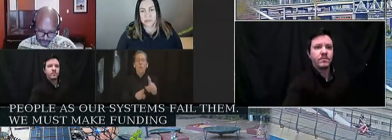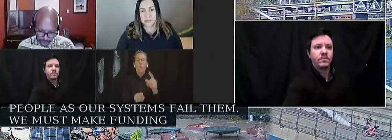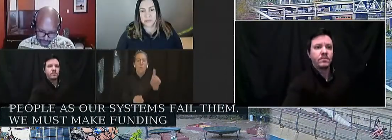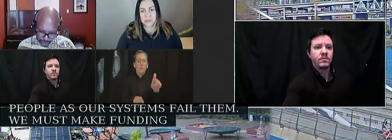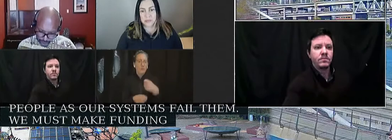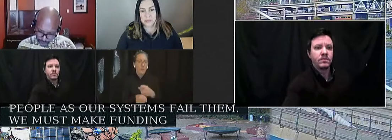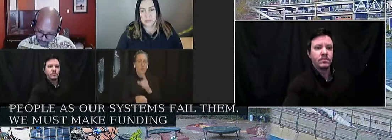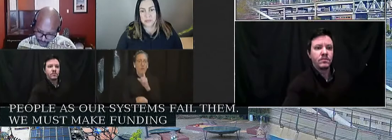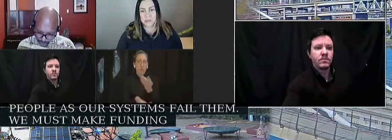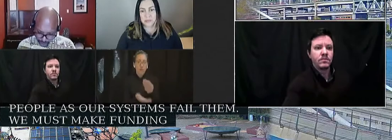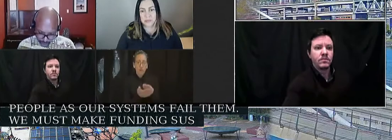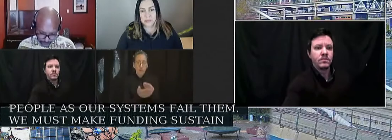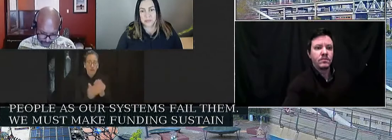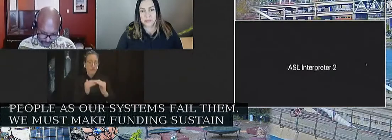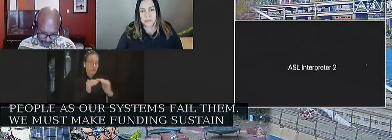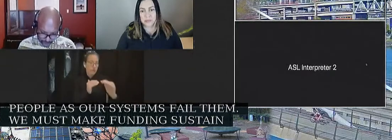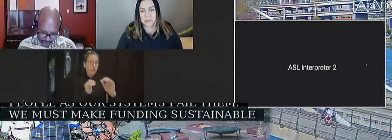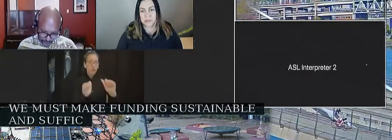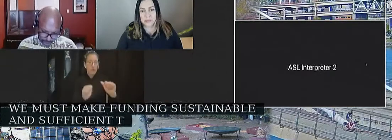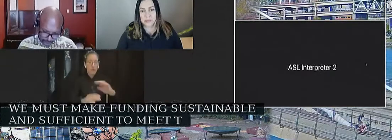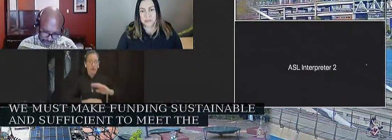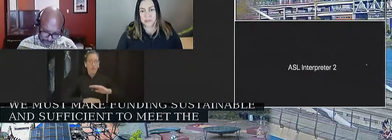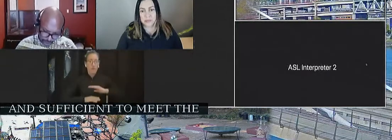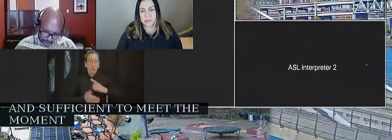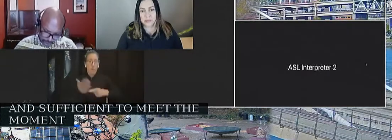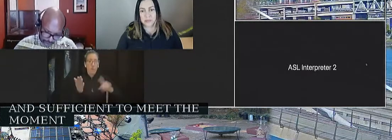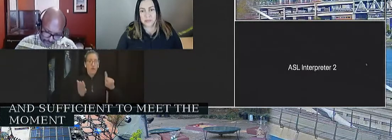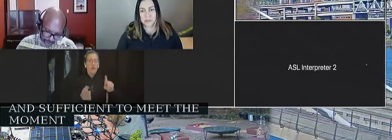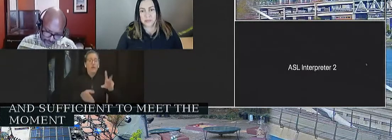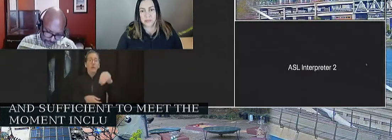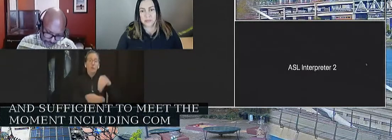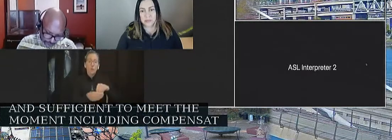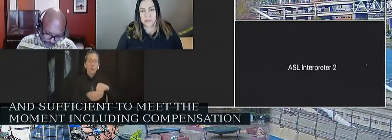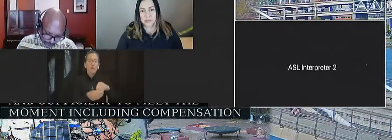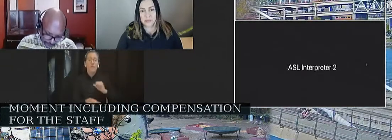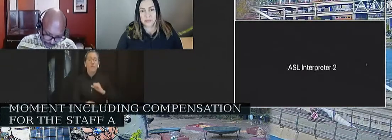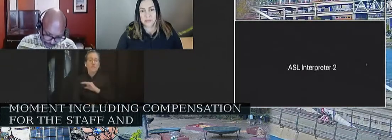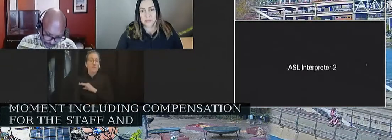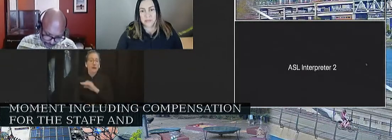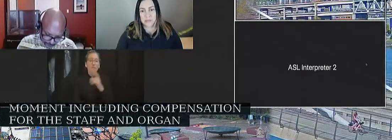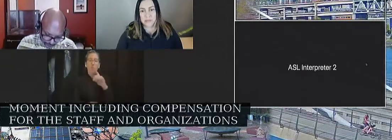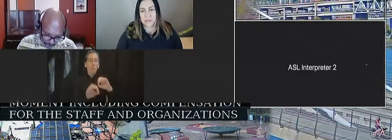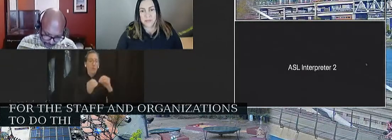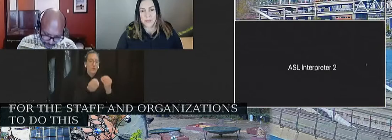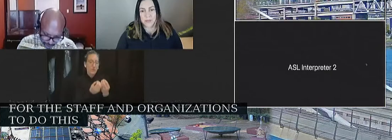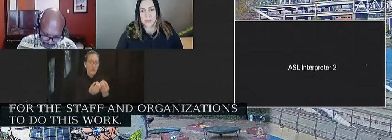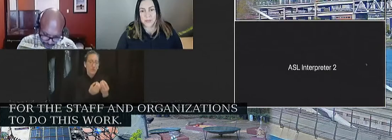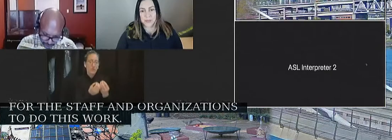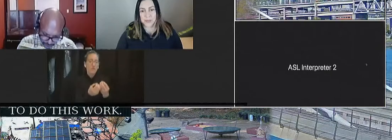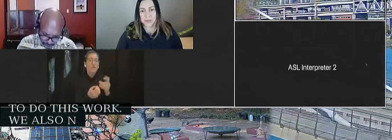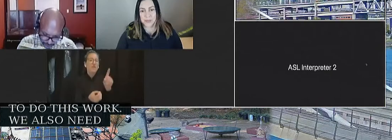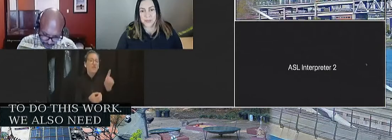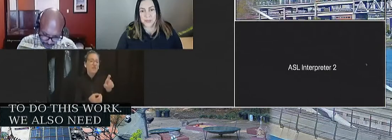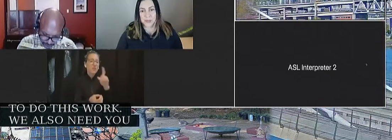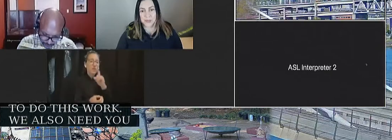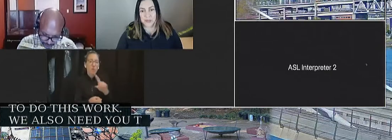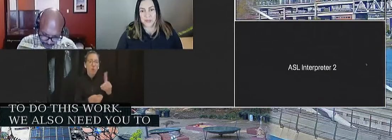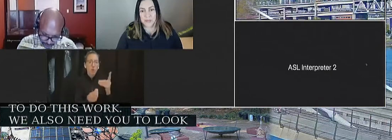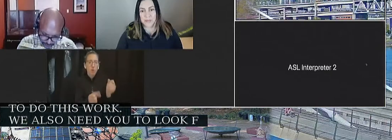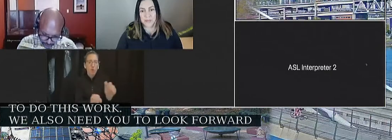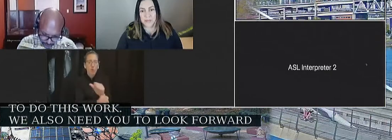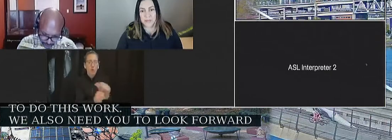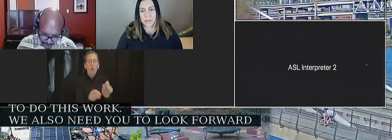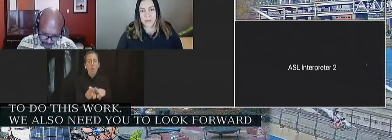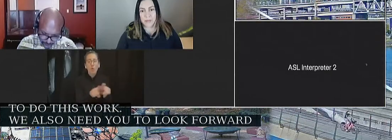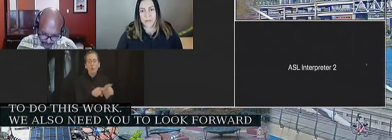the moment, including compensation for the staff and the organizations to do this work. We also need you to look forward to dedicate city